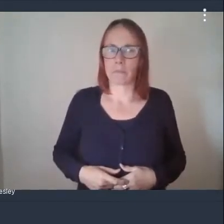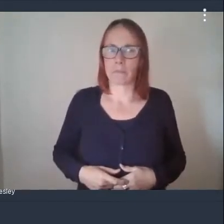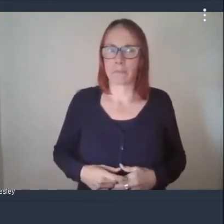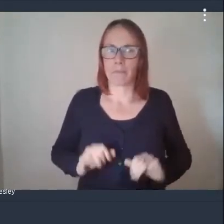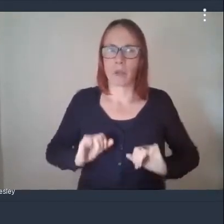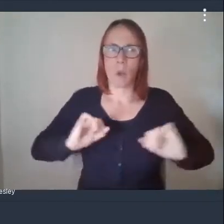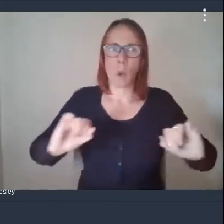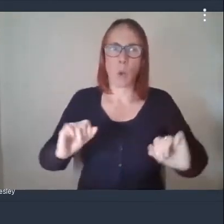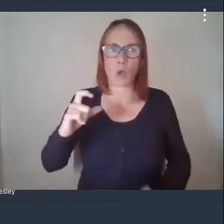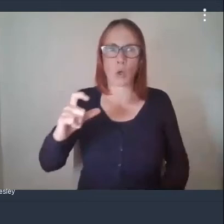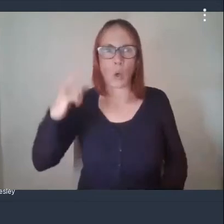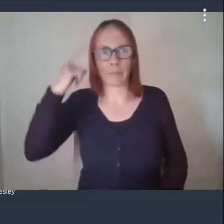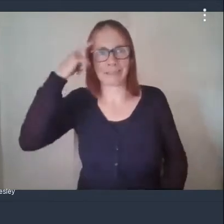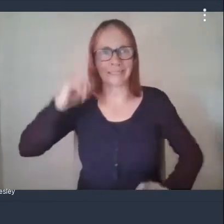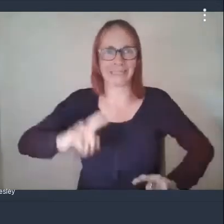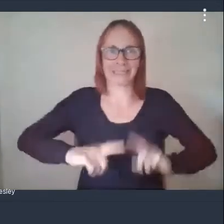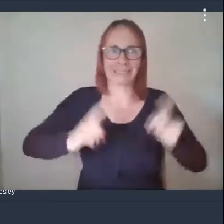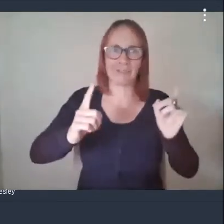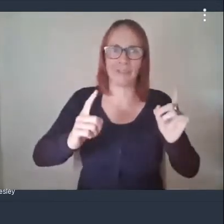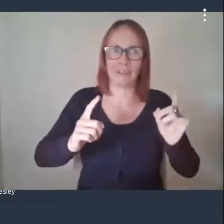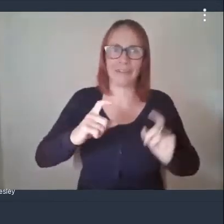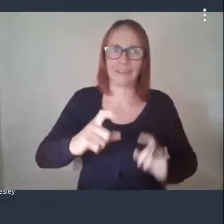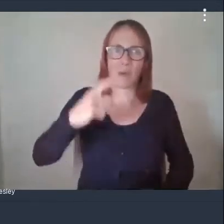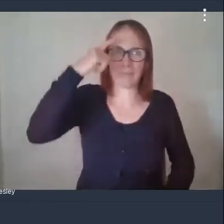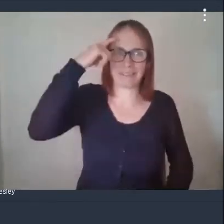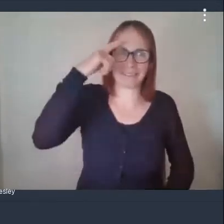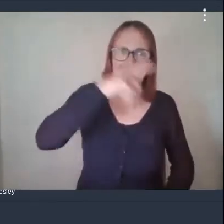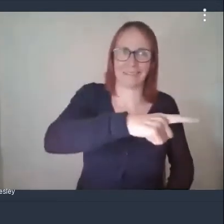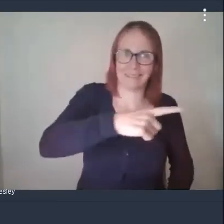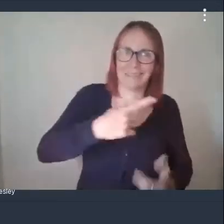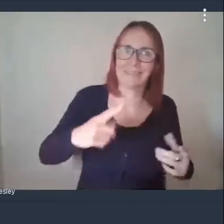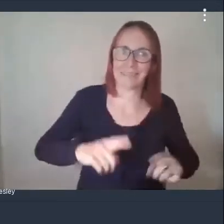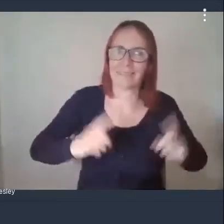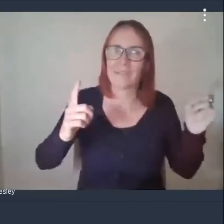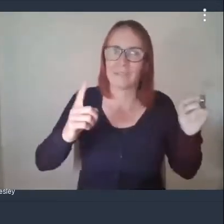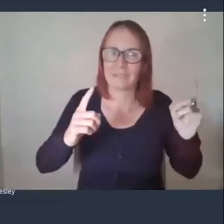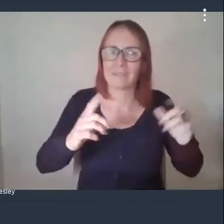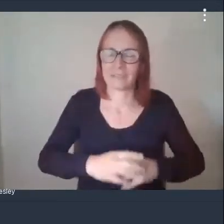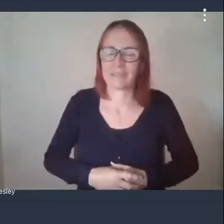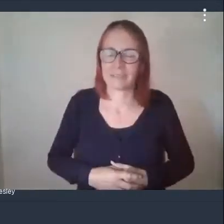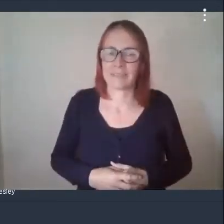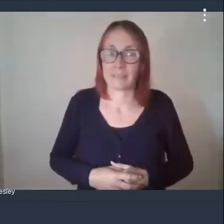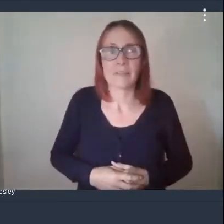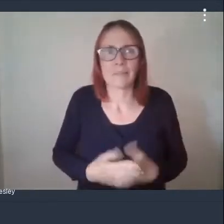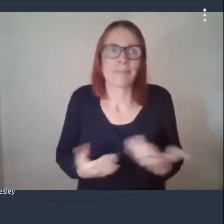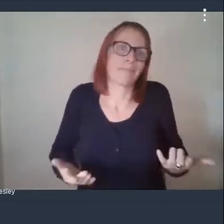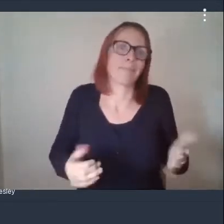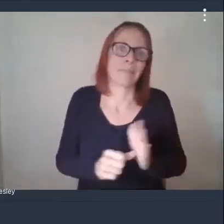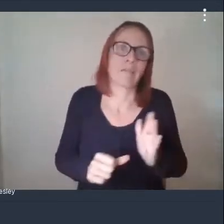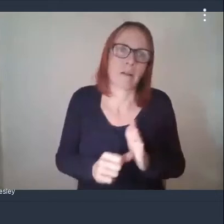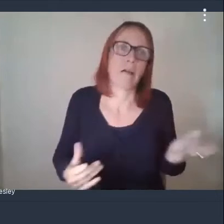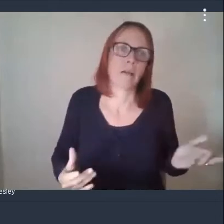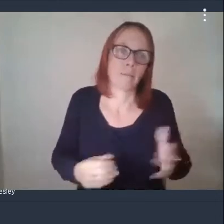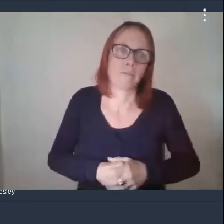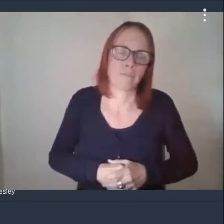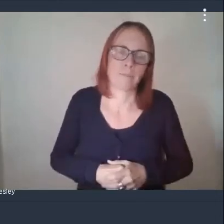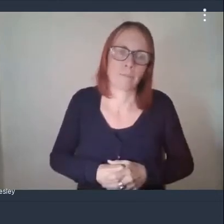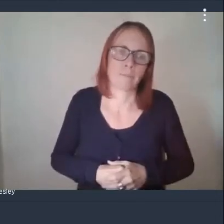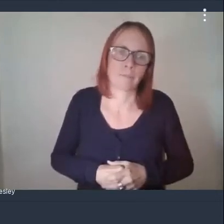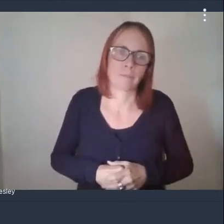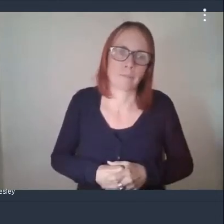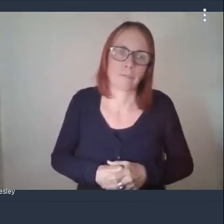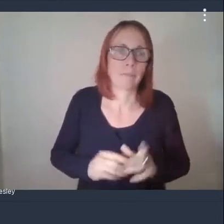is slightly different to yours and really staying safe um and it is it is hard when you you can become